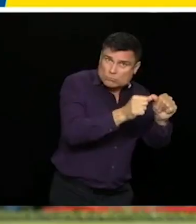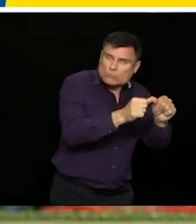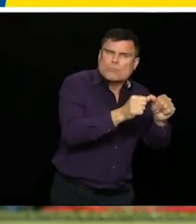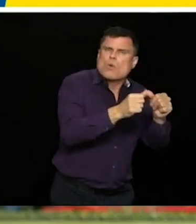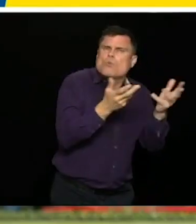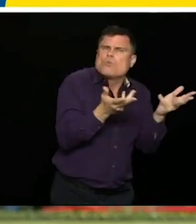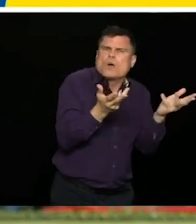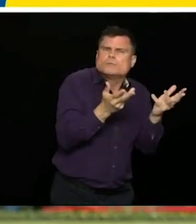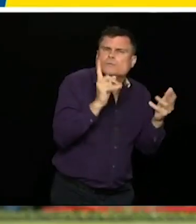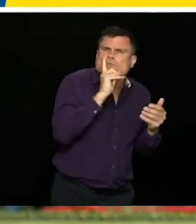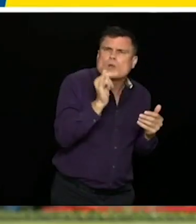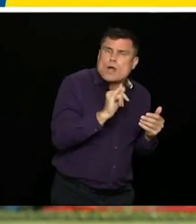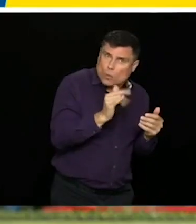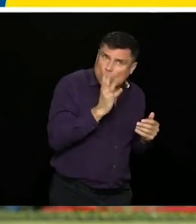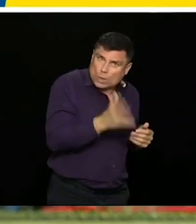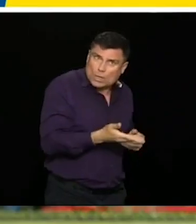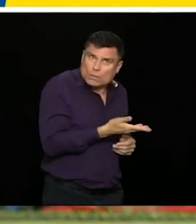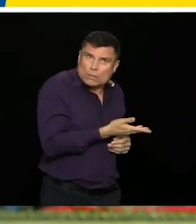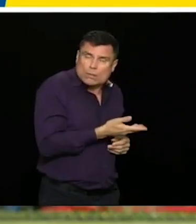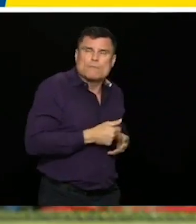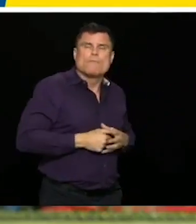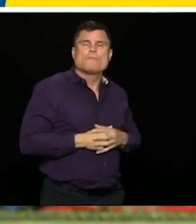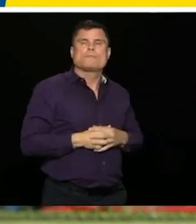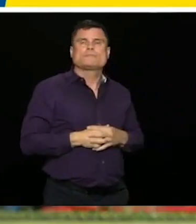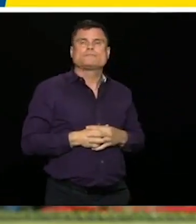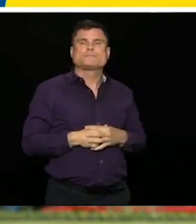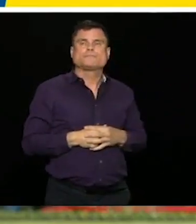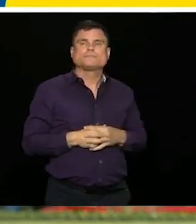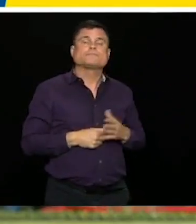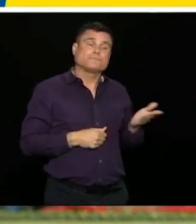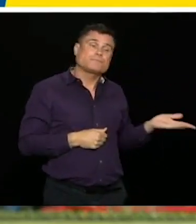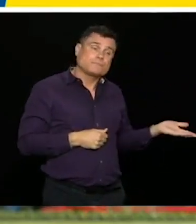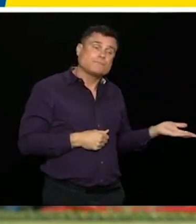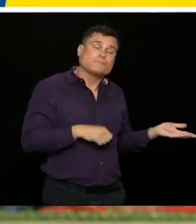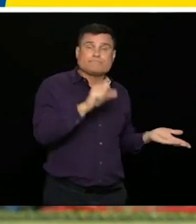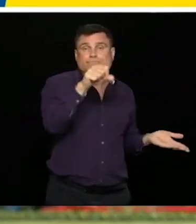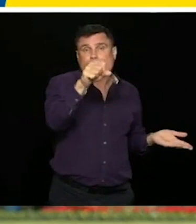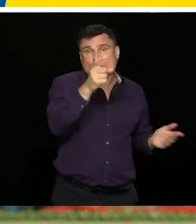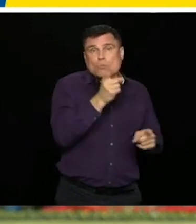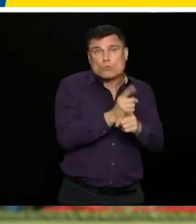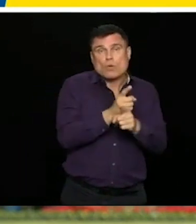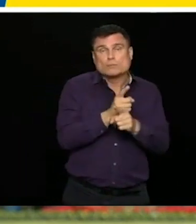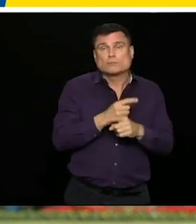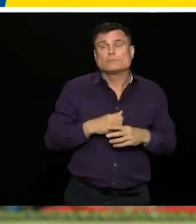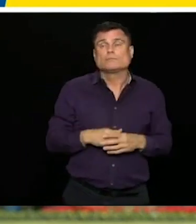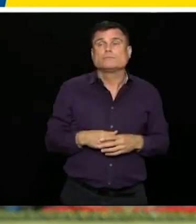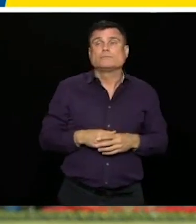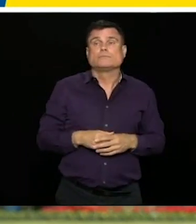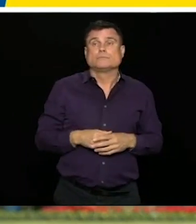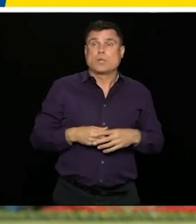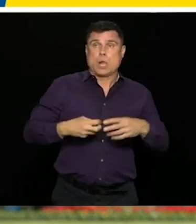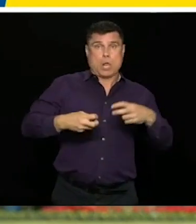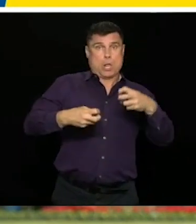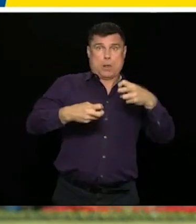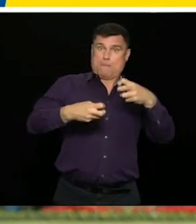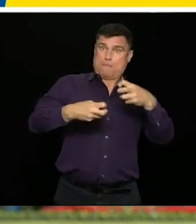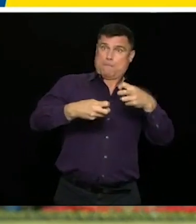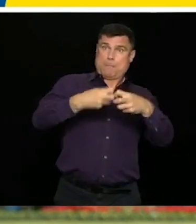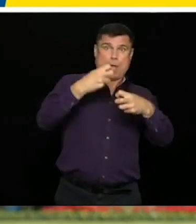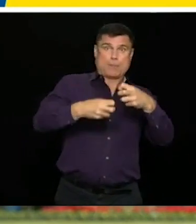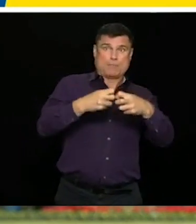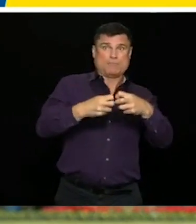We're far from out from under the challenges that COVID-19 presented for our economy. And as Carol said,